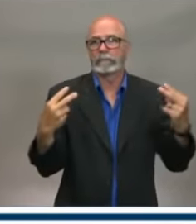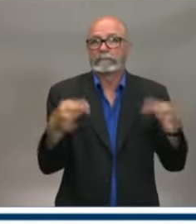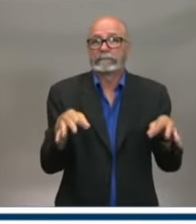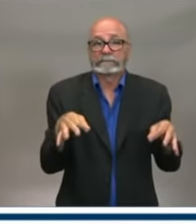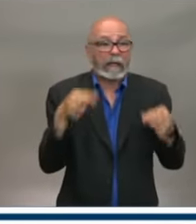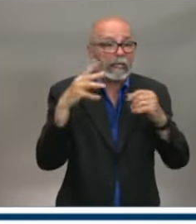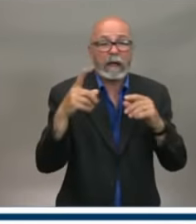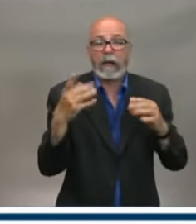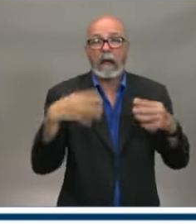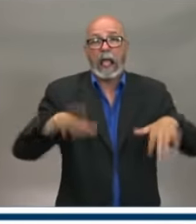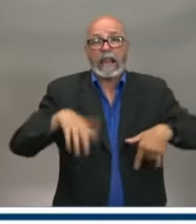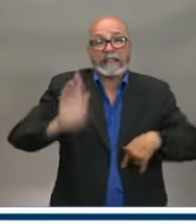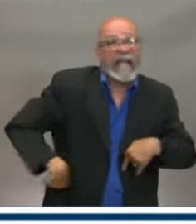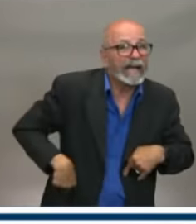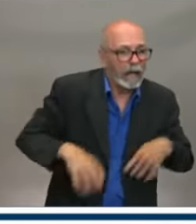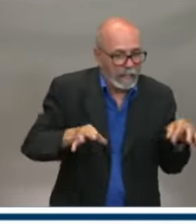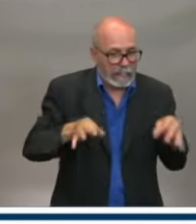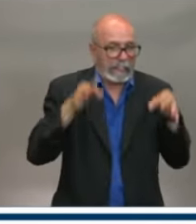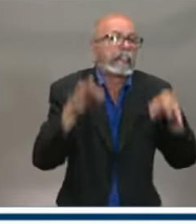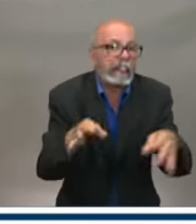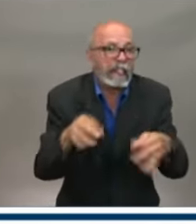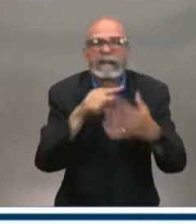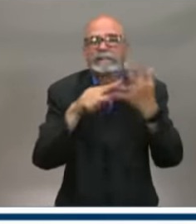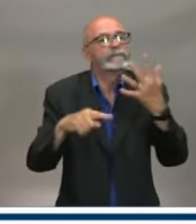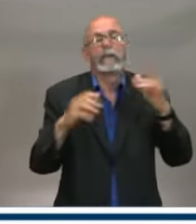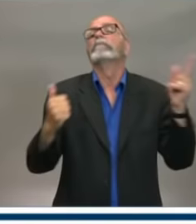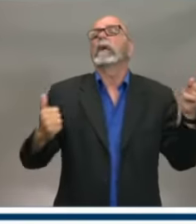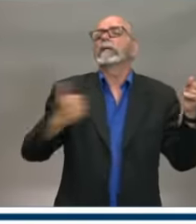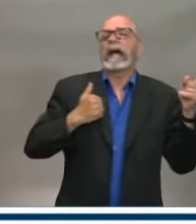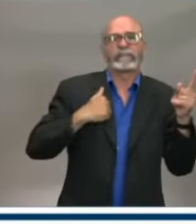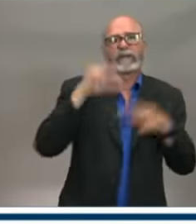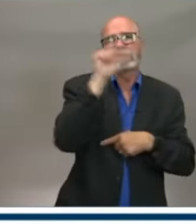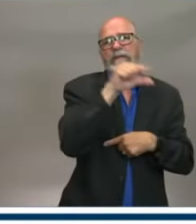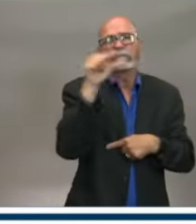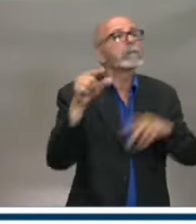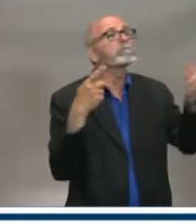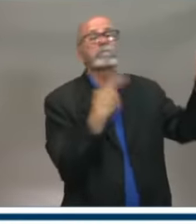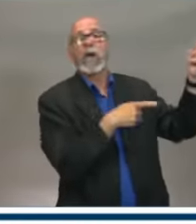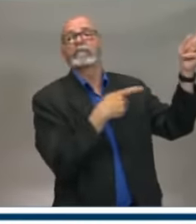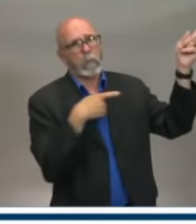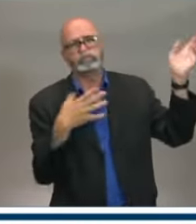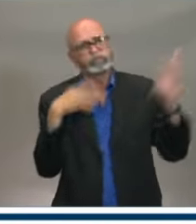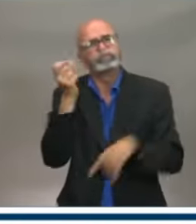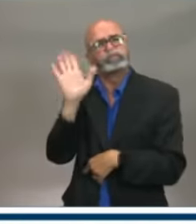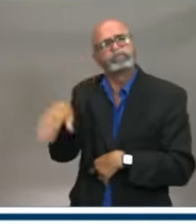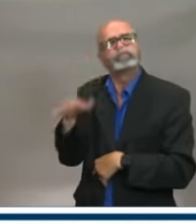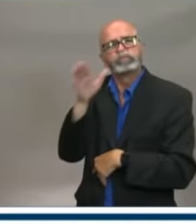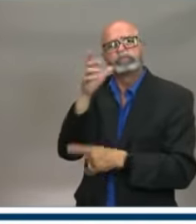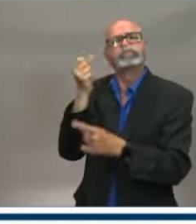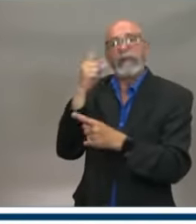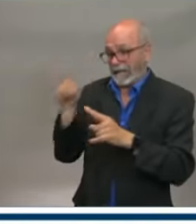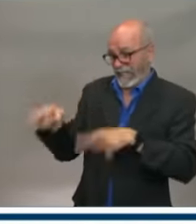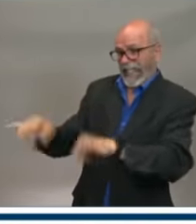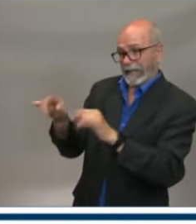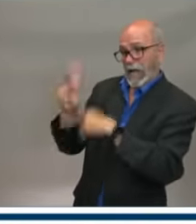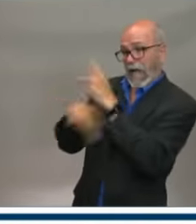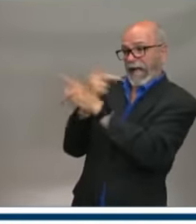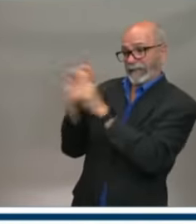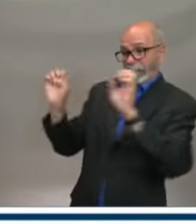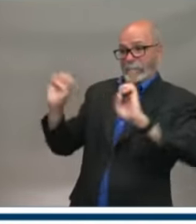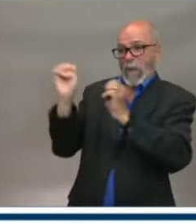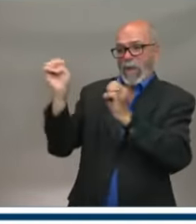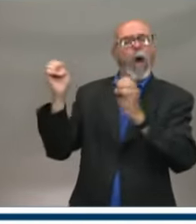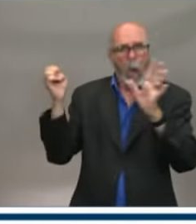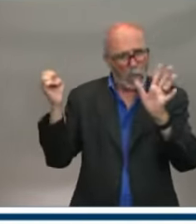from the Canadian government and provincial government, our emergency order prevents any evictions at this time.